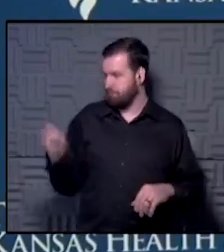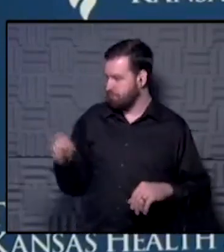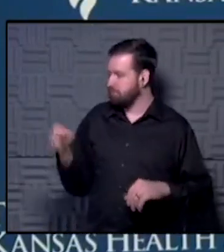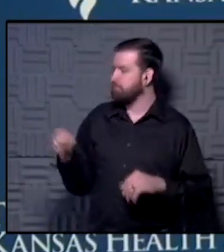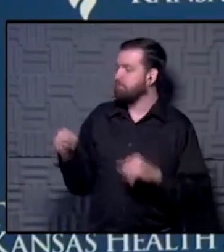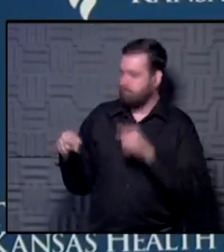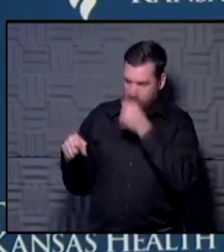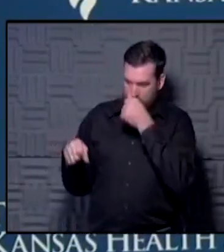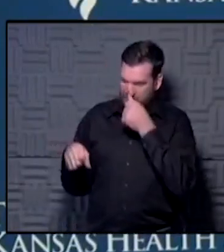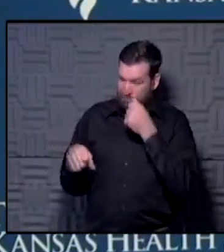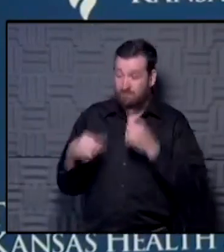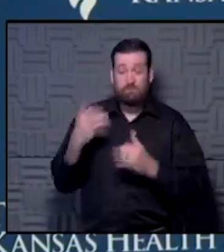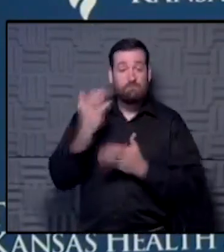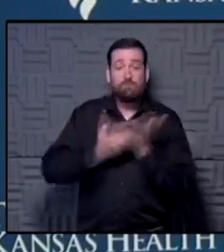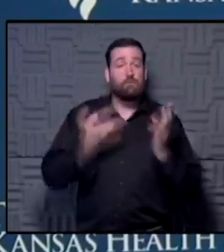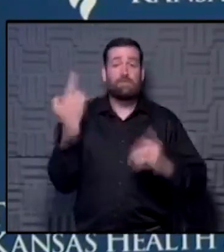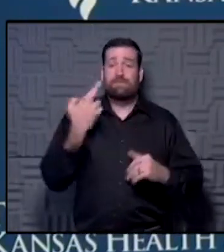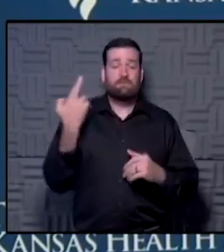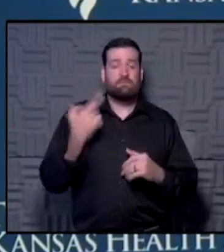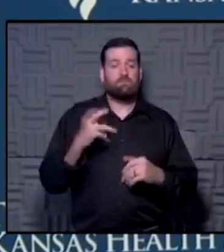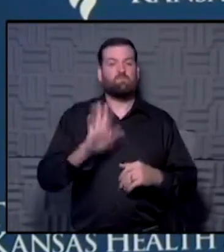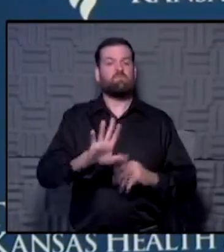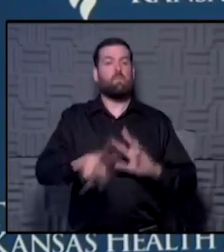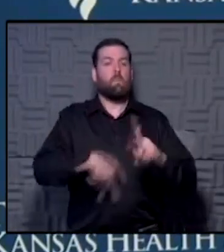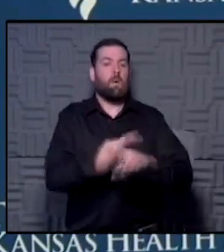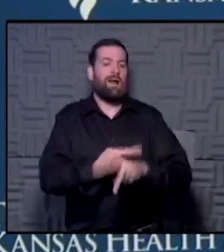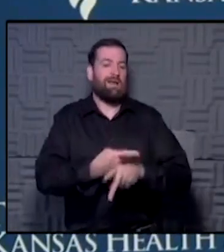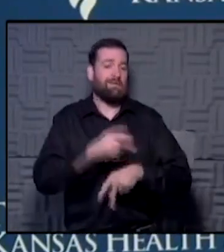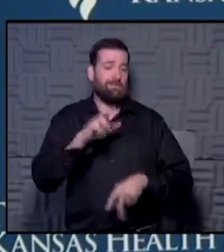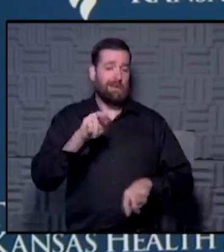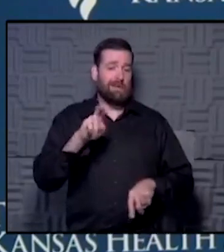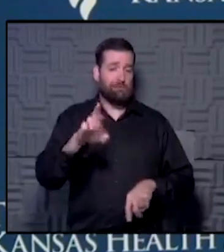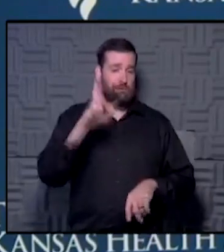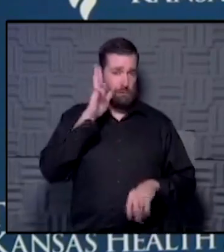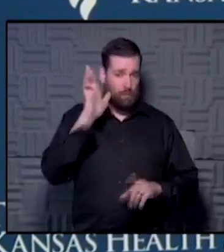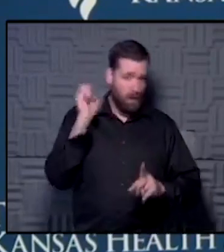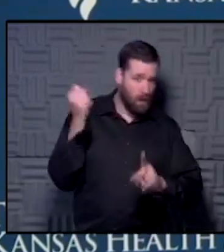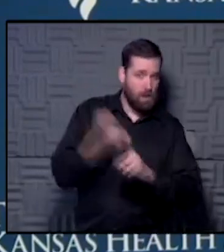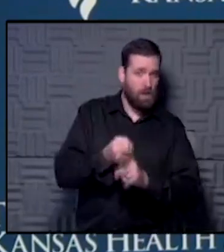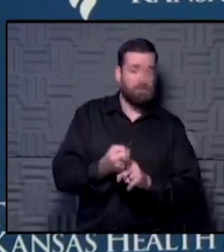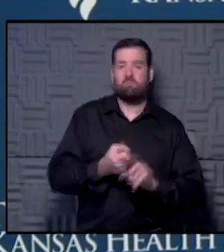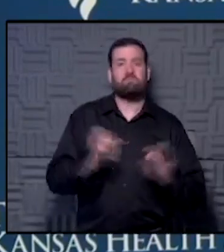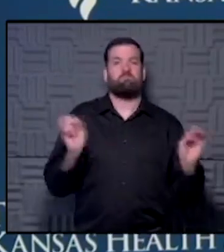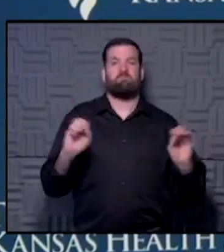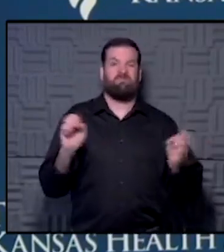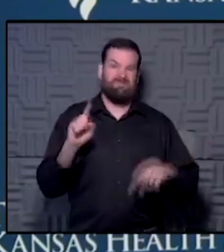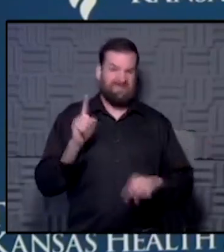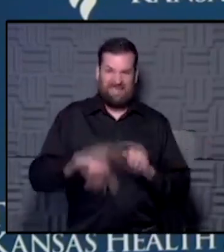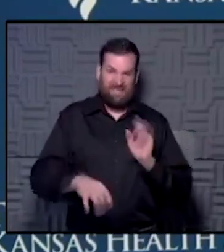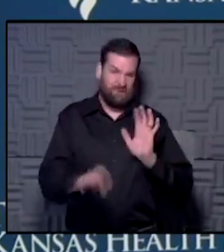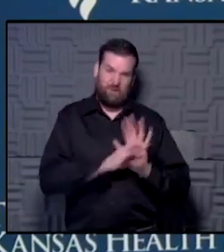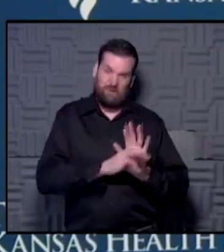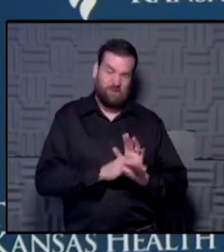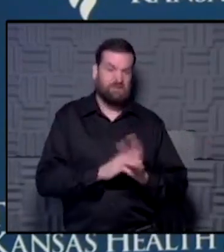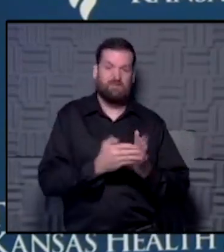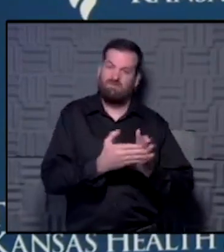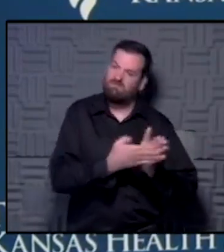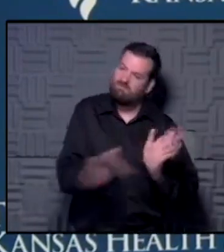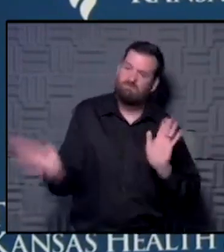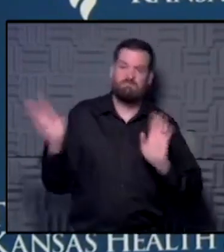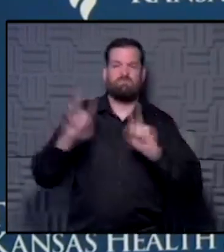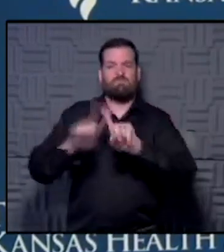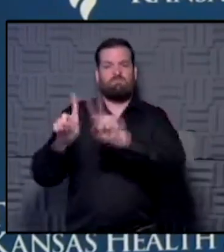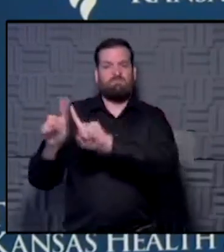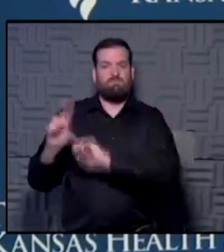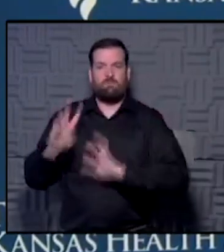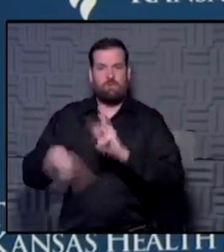part of the reason is we don't get to pick the kind of cancer that you're going to get. So, there is such a spectrum across all types of cancers, but in